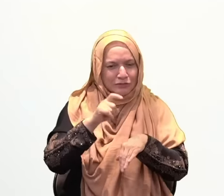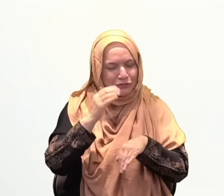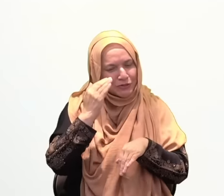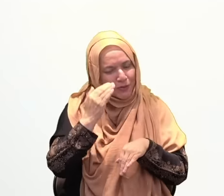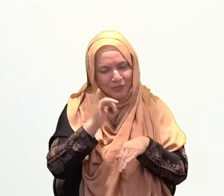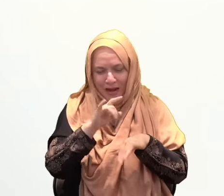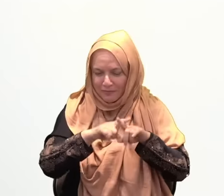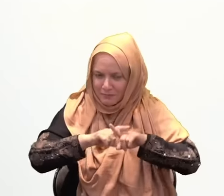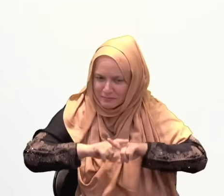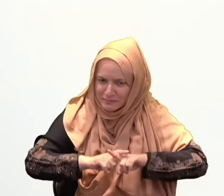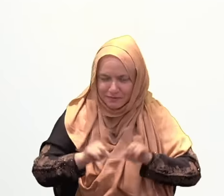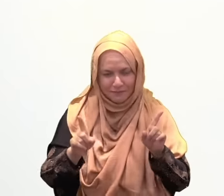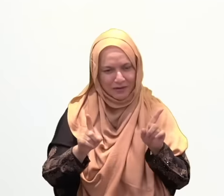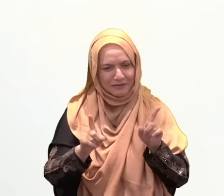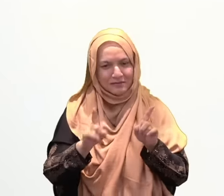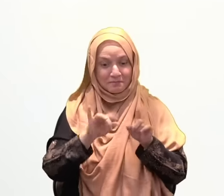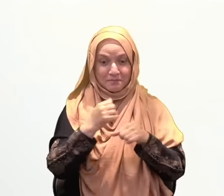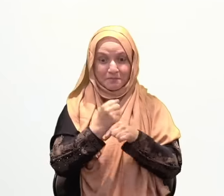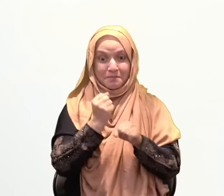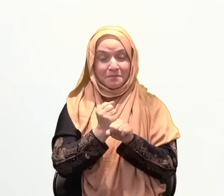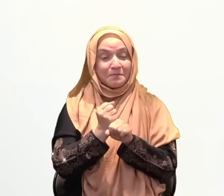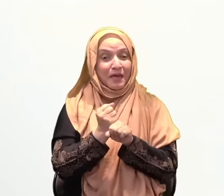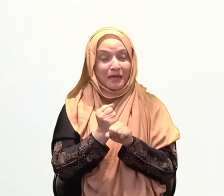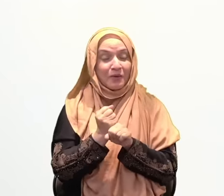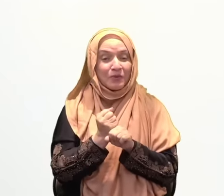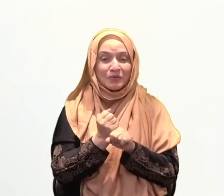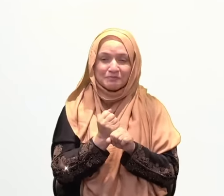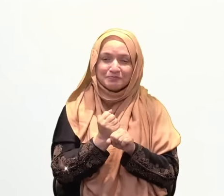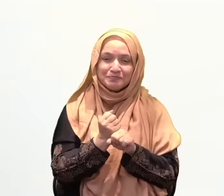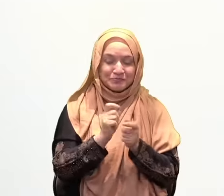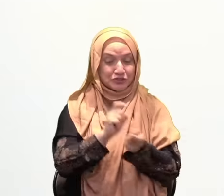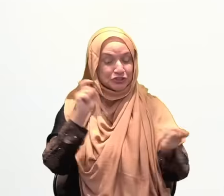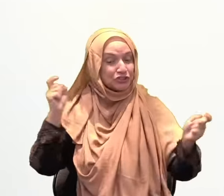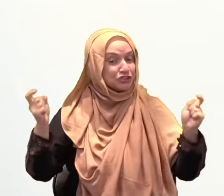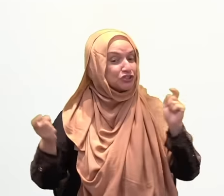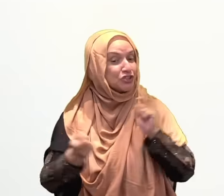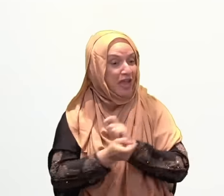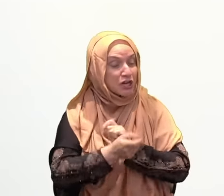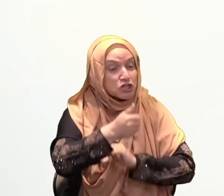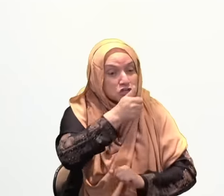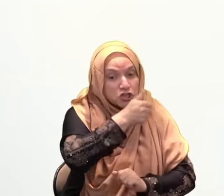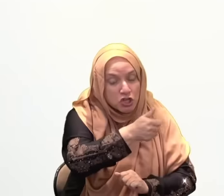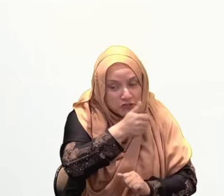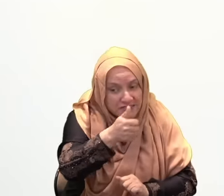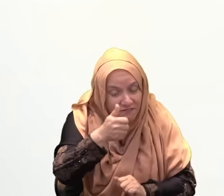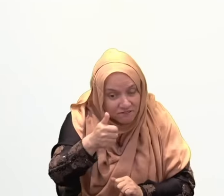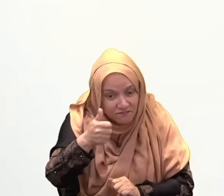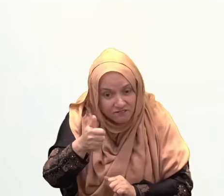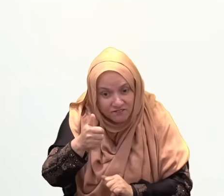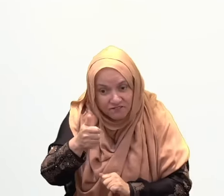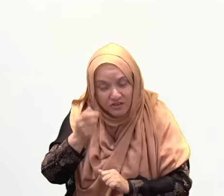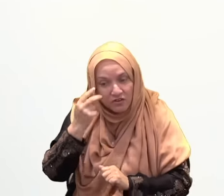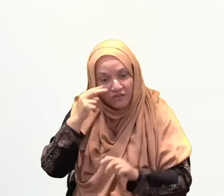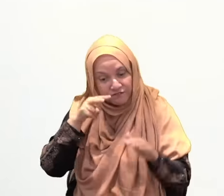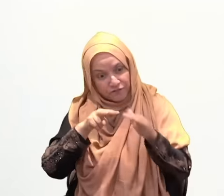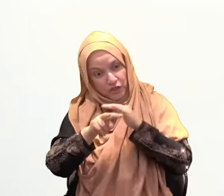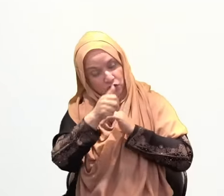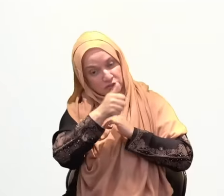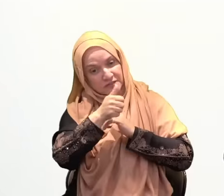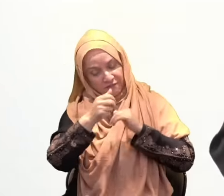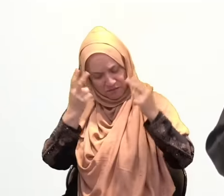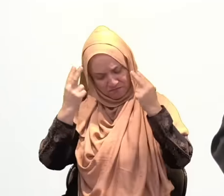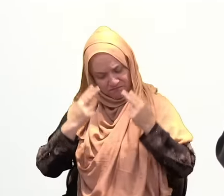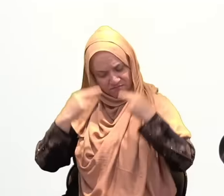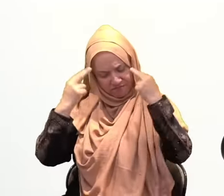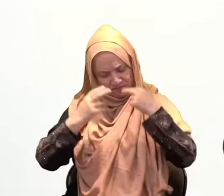adjust yourself to say alhamdulillah for something that is very very very small and something that other people would belittle. So catch